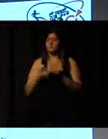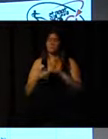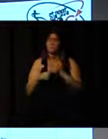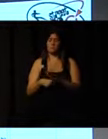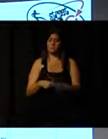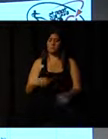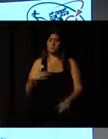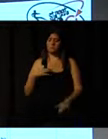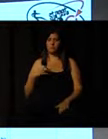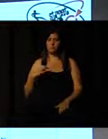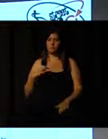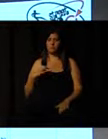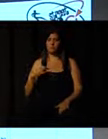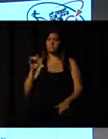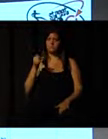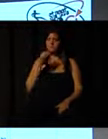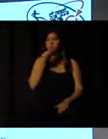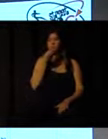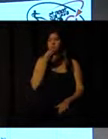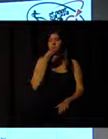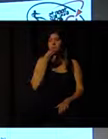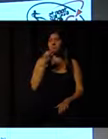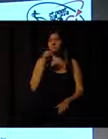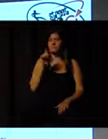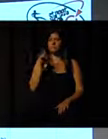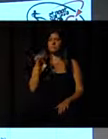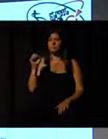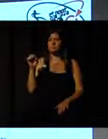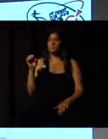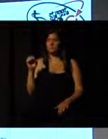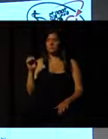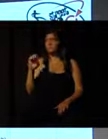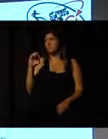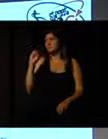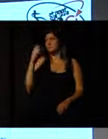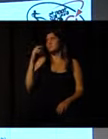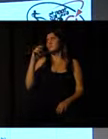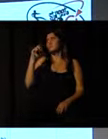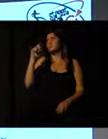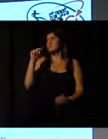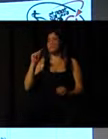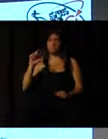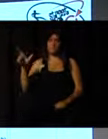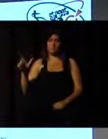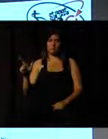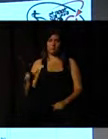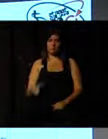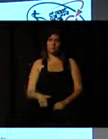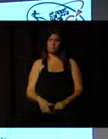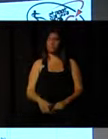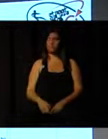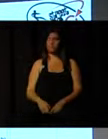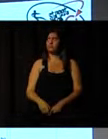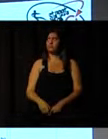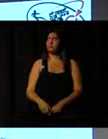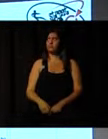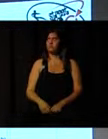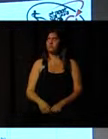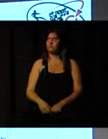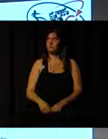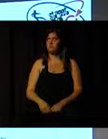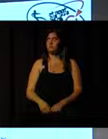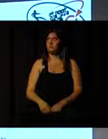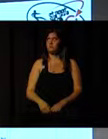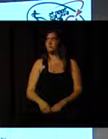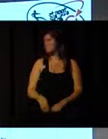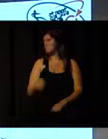tend to get involved in voluntary work. Whereas over to the side coloured blue, they're the people who